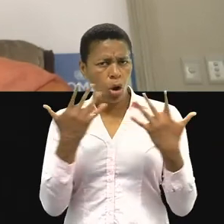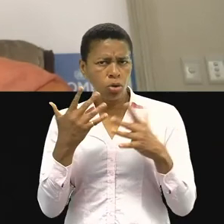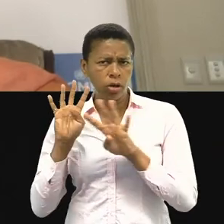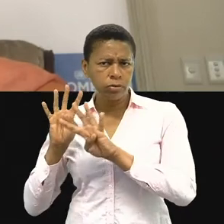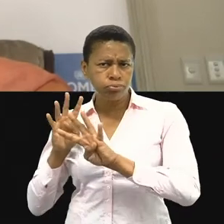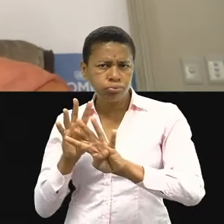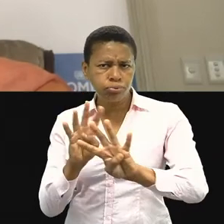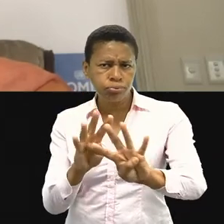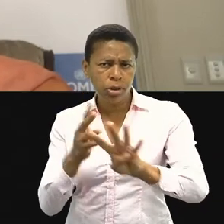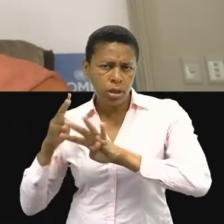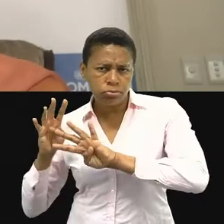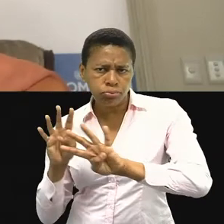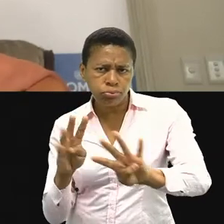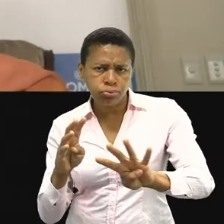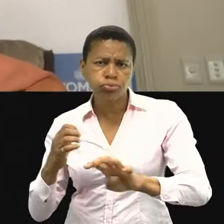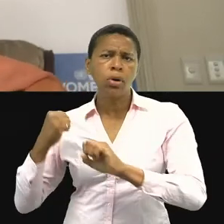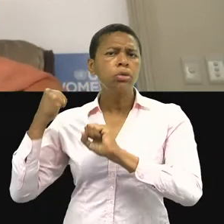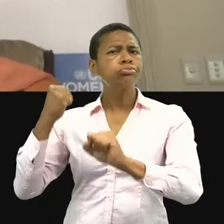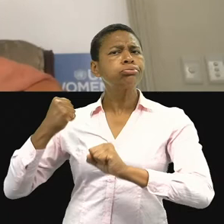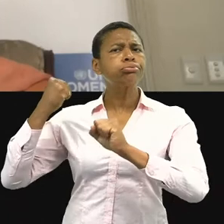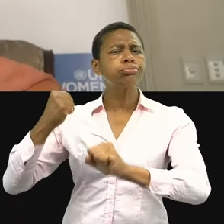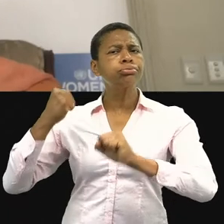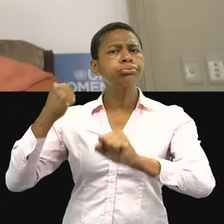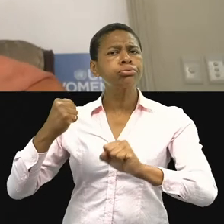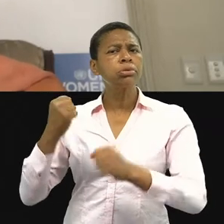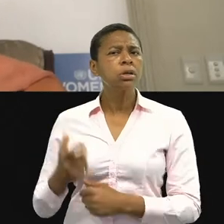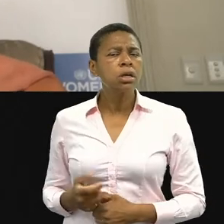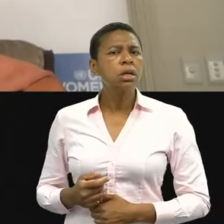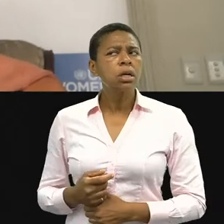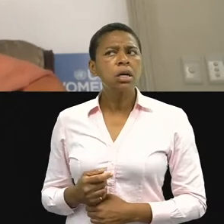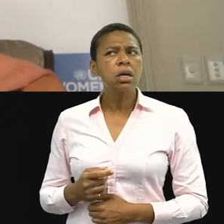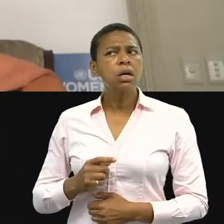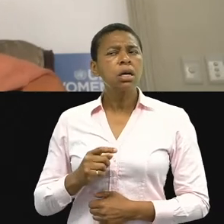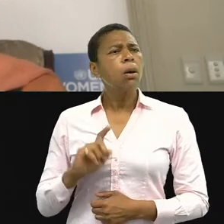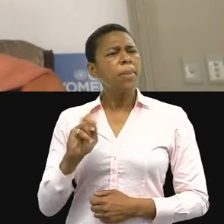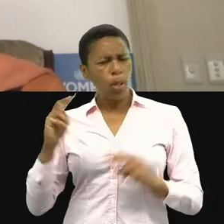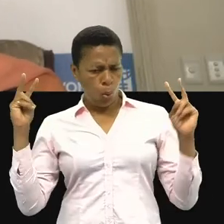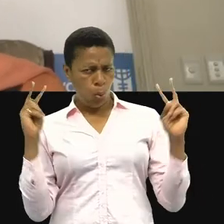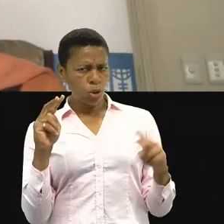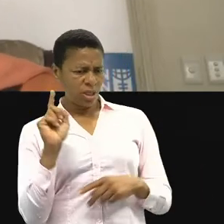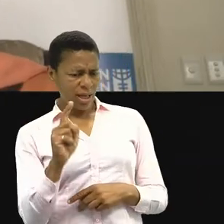to everybody, to people who are bystanders, that